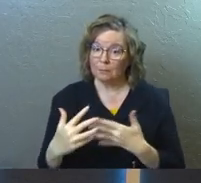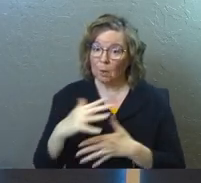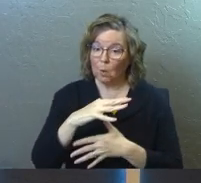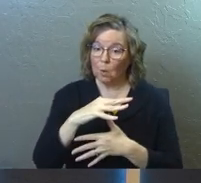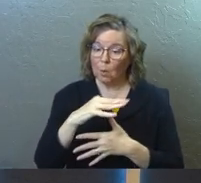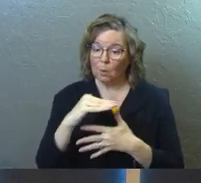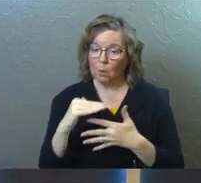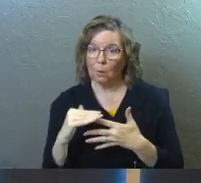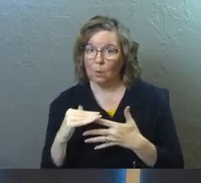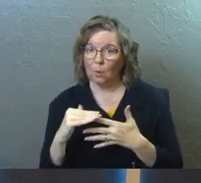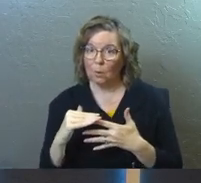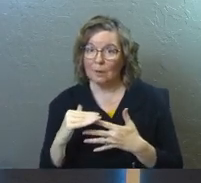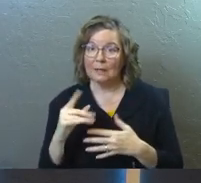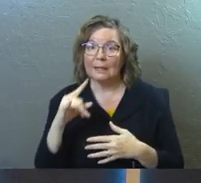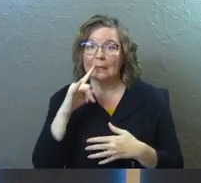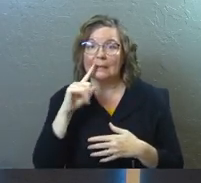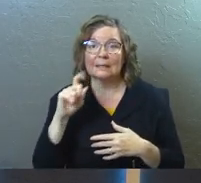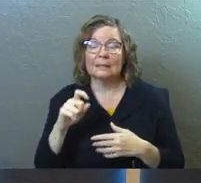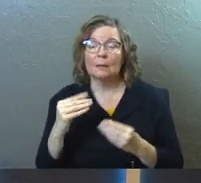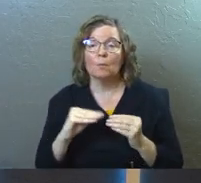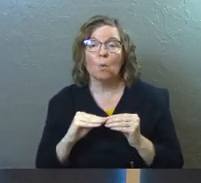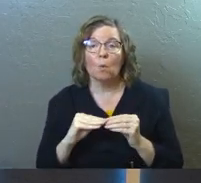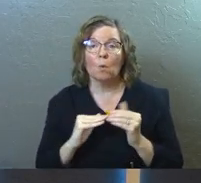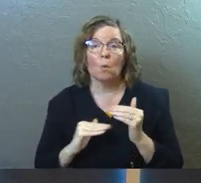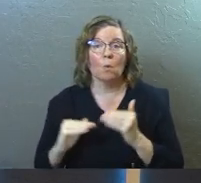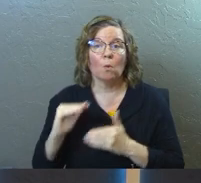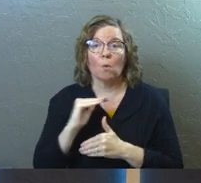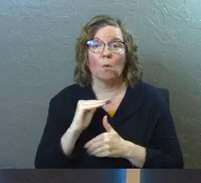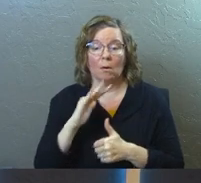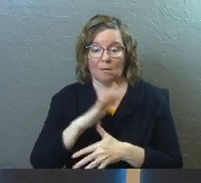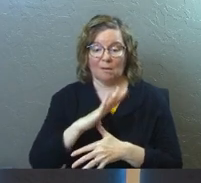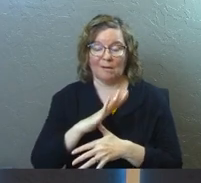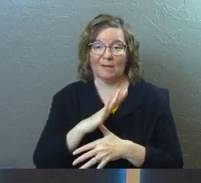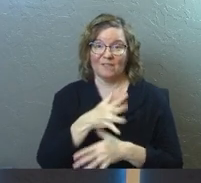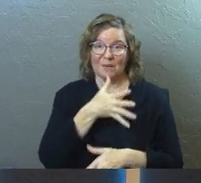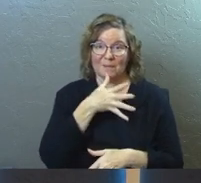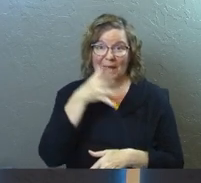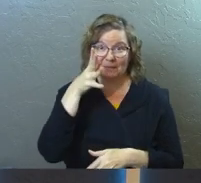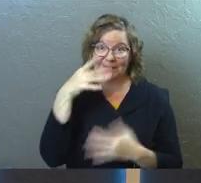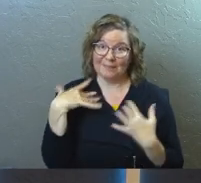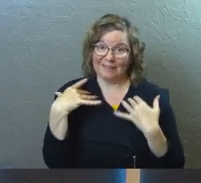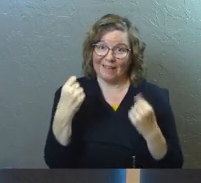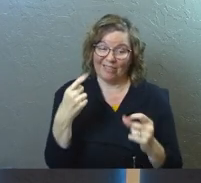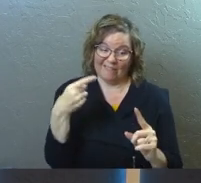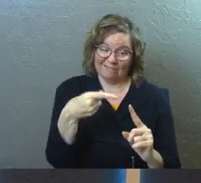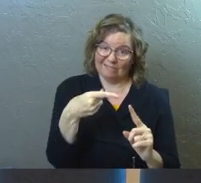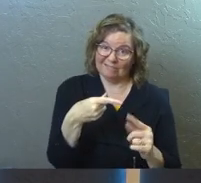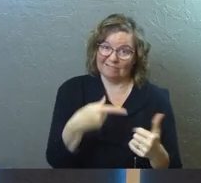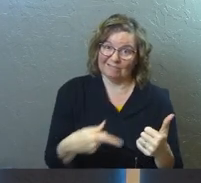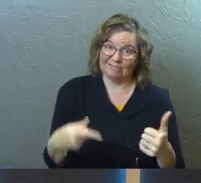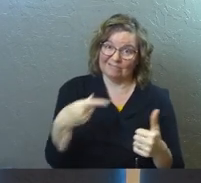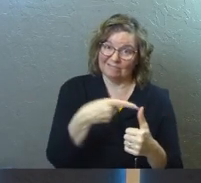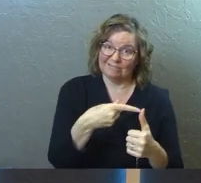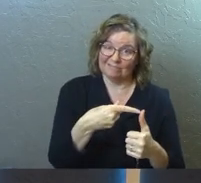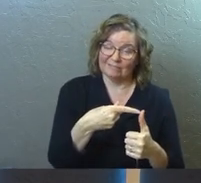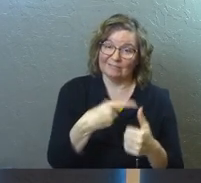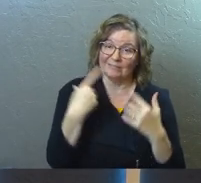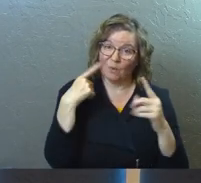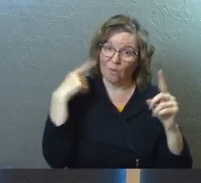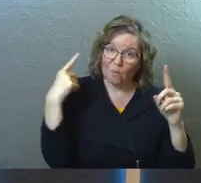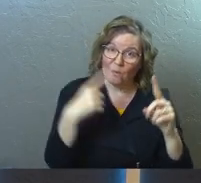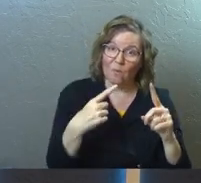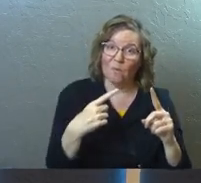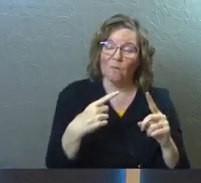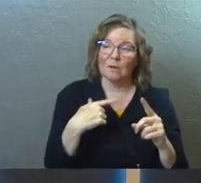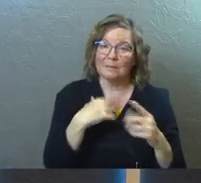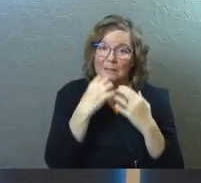kids need more than anything? The kids need mom and dad to be healthy. The kids need mom and dad